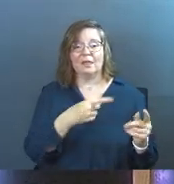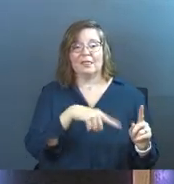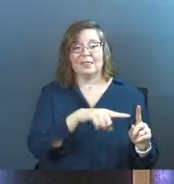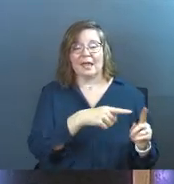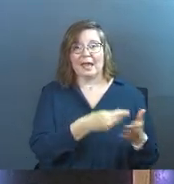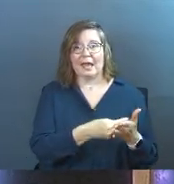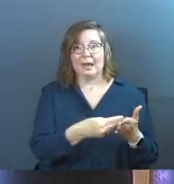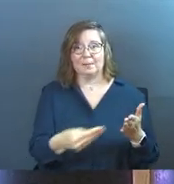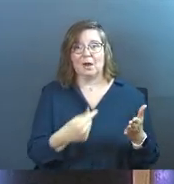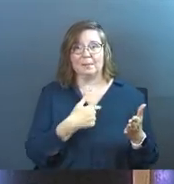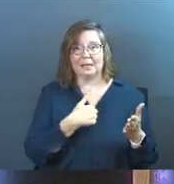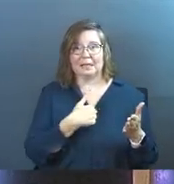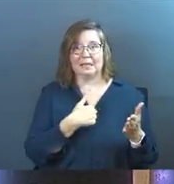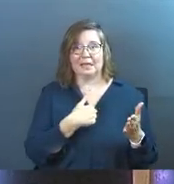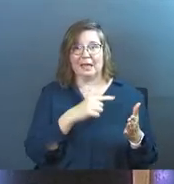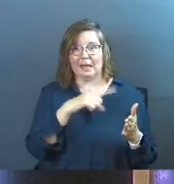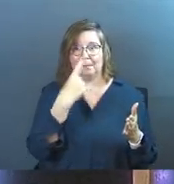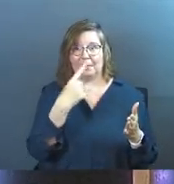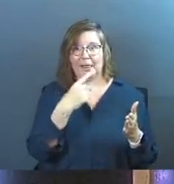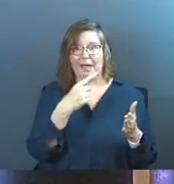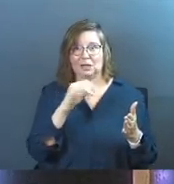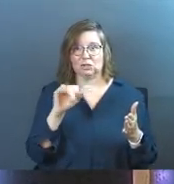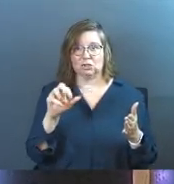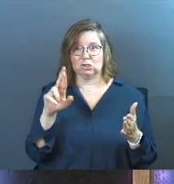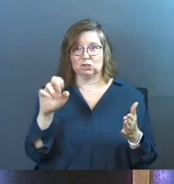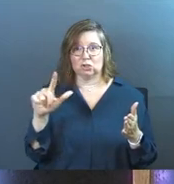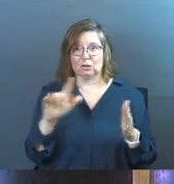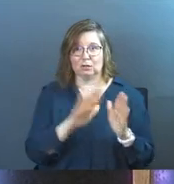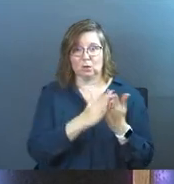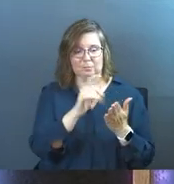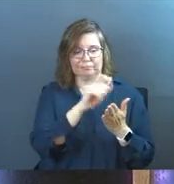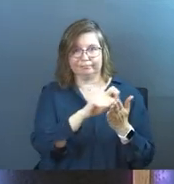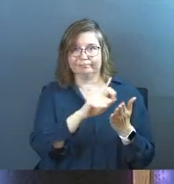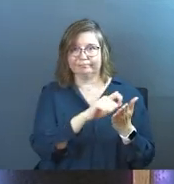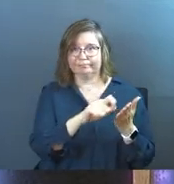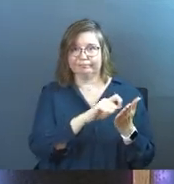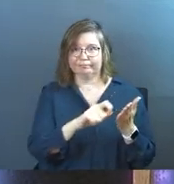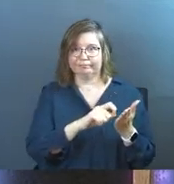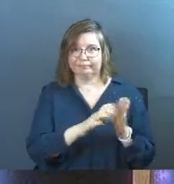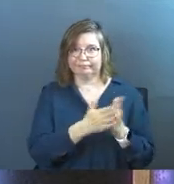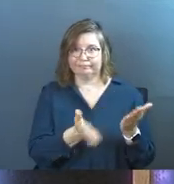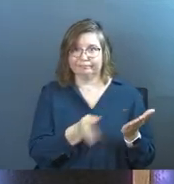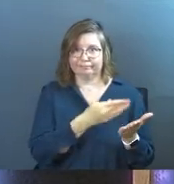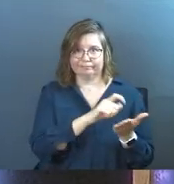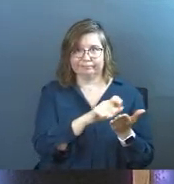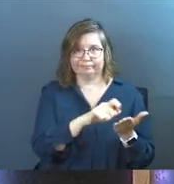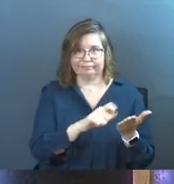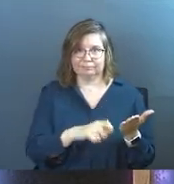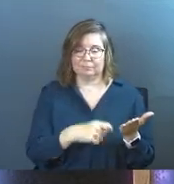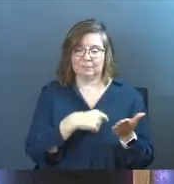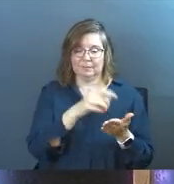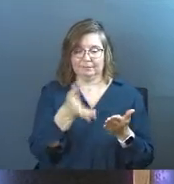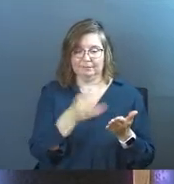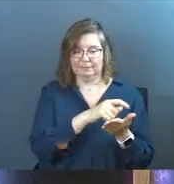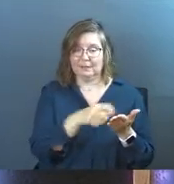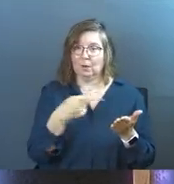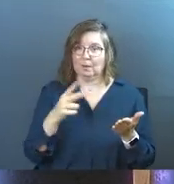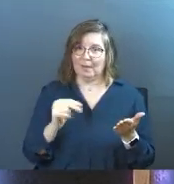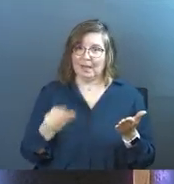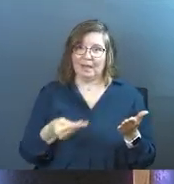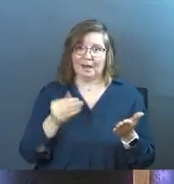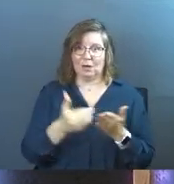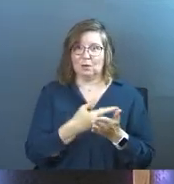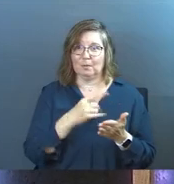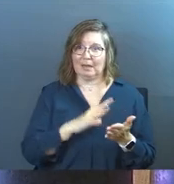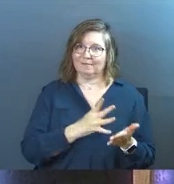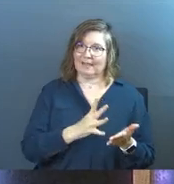They, they bought me a little black notebook, right? Like a journal, blank journal, just fill in the pages. Here's a pen, got a